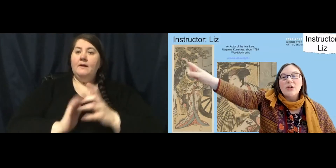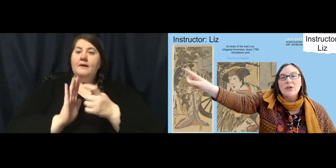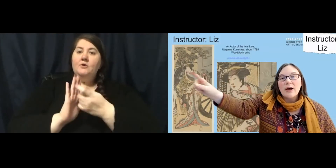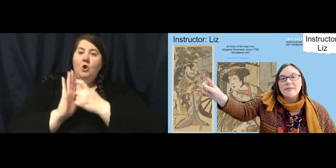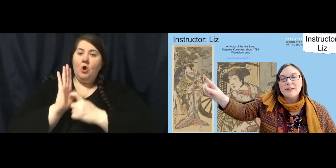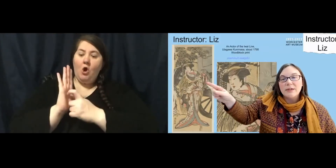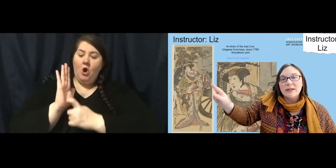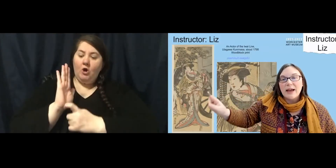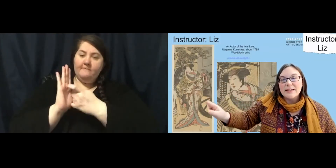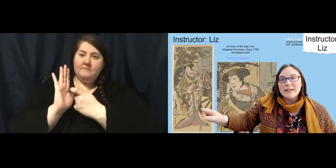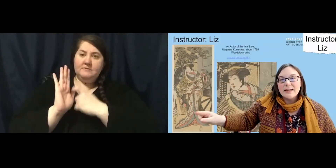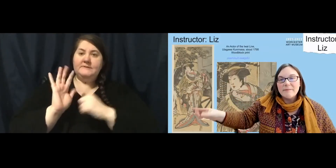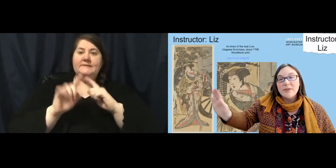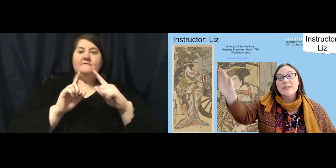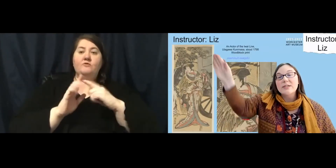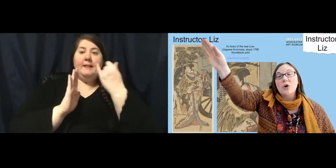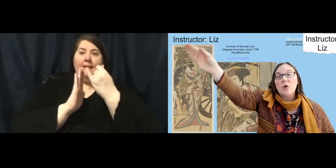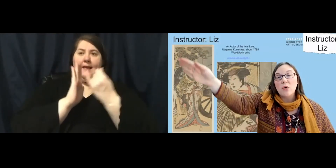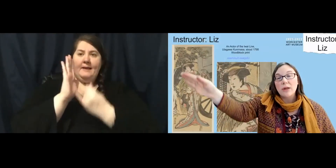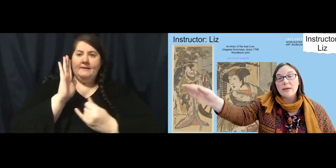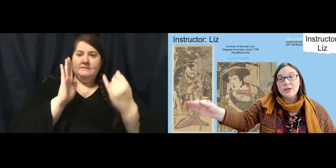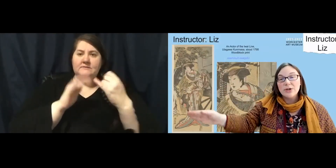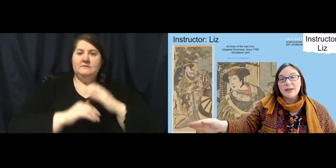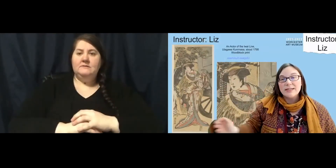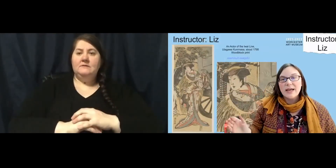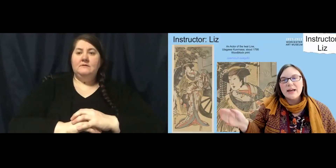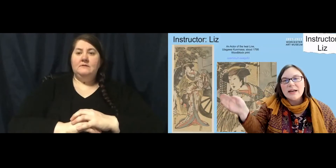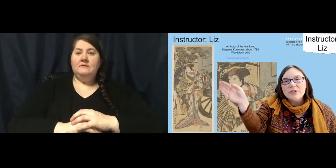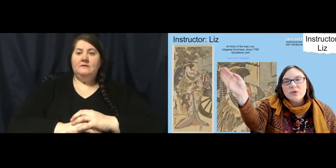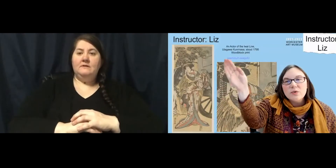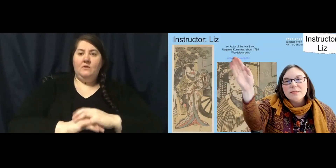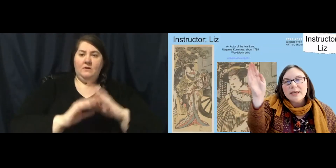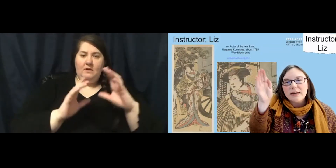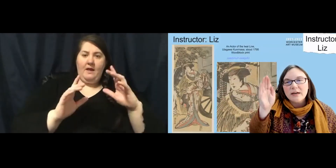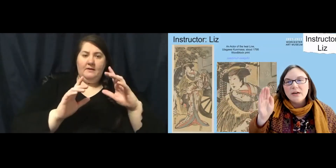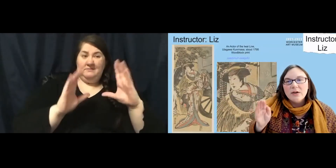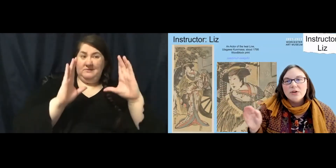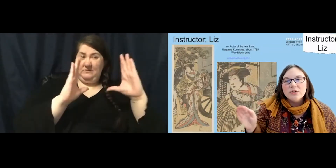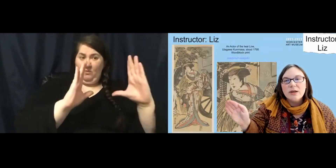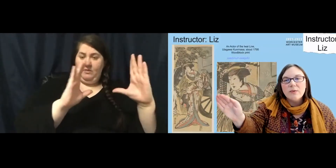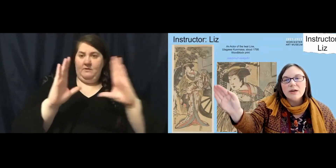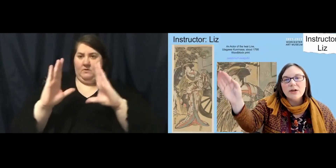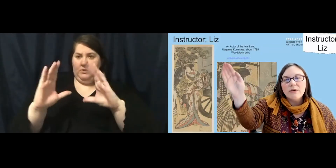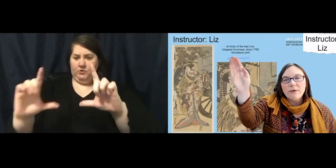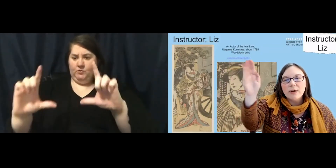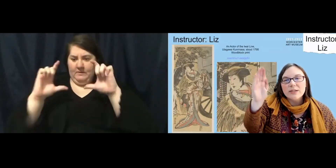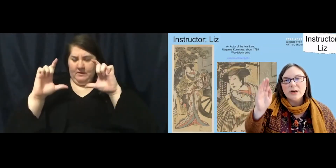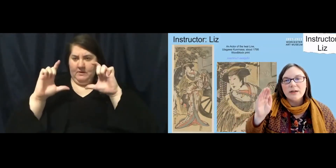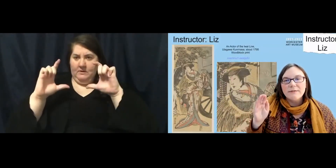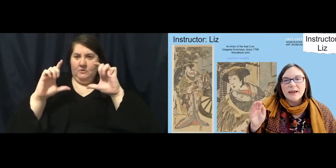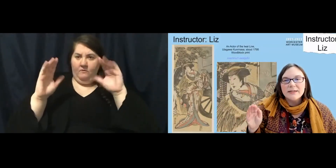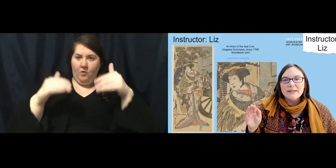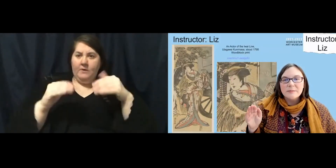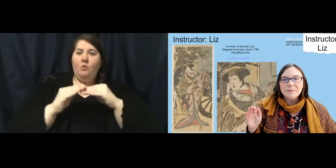a lot of different lines in it. This is the whole image on this side. And I zoomed in so that we could focus